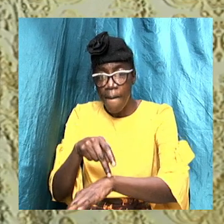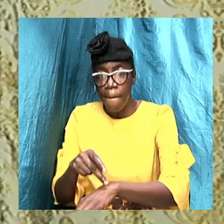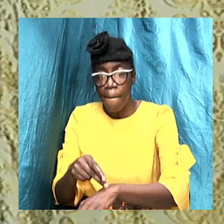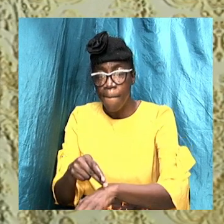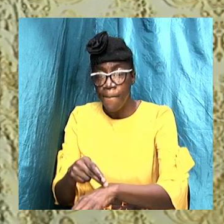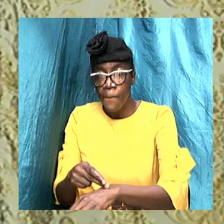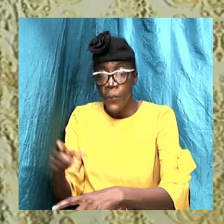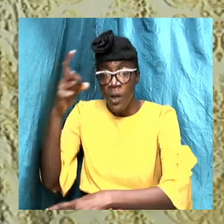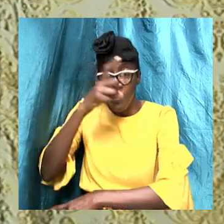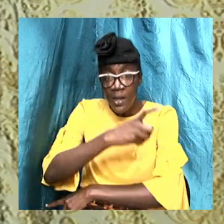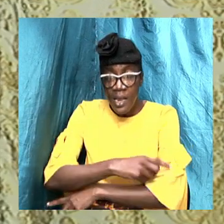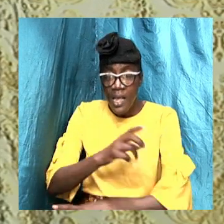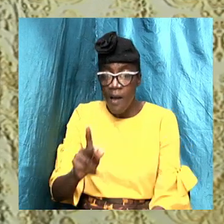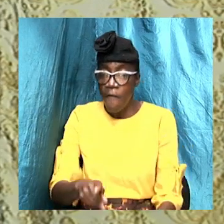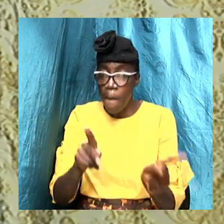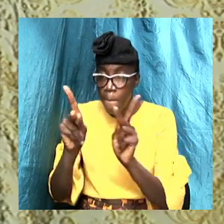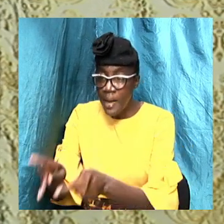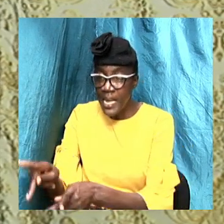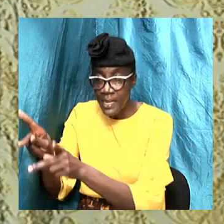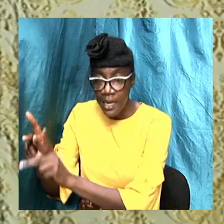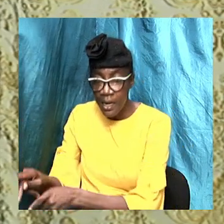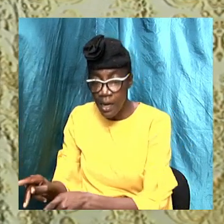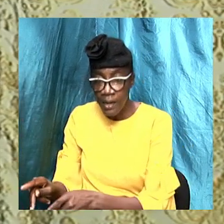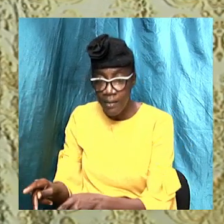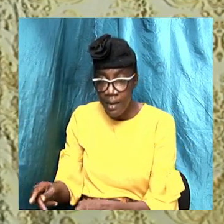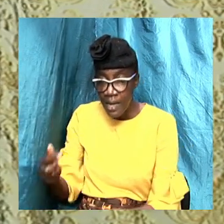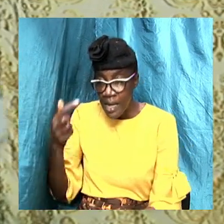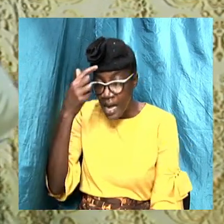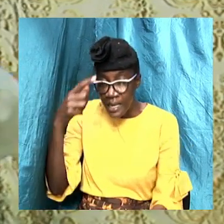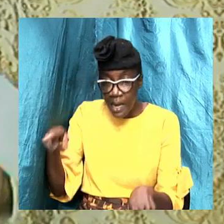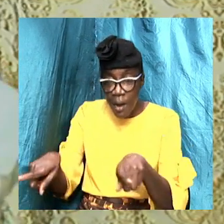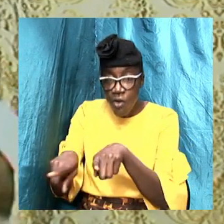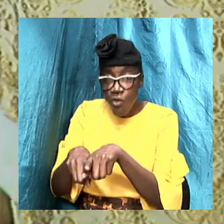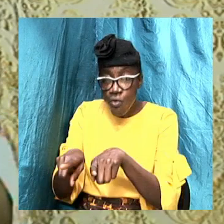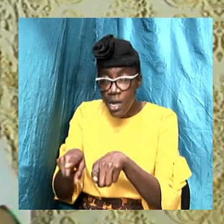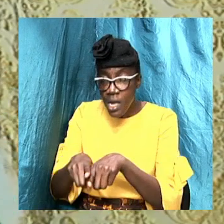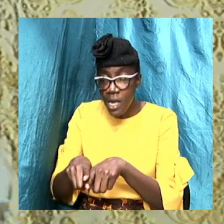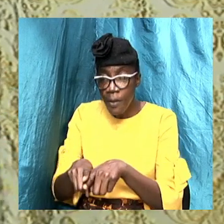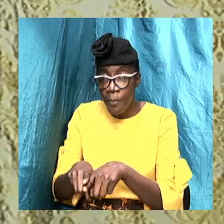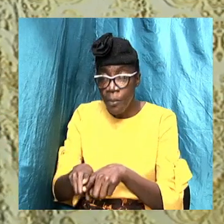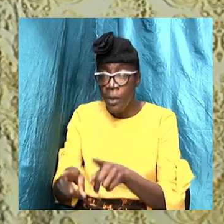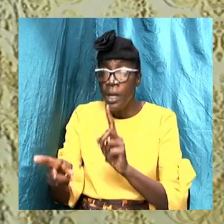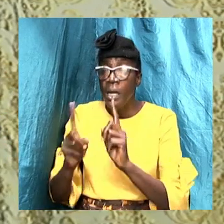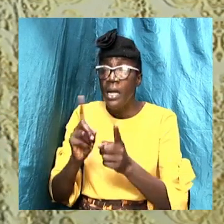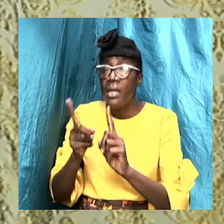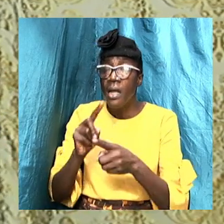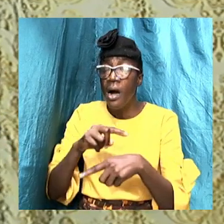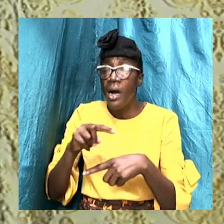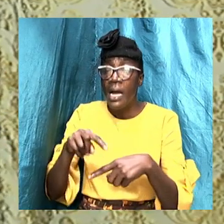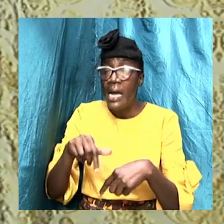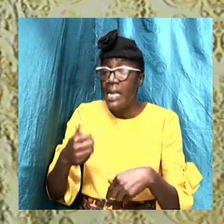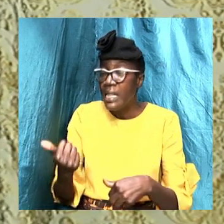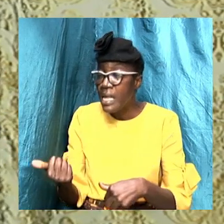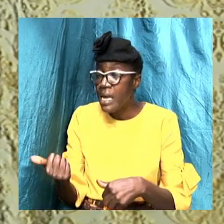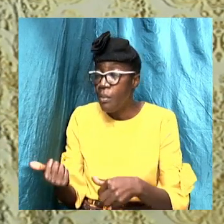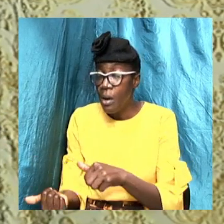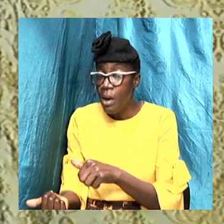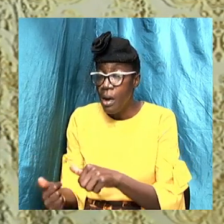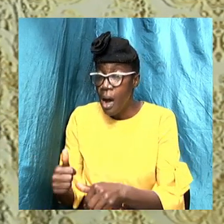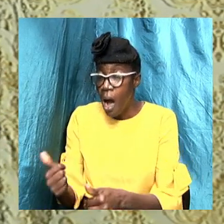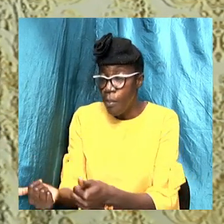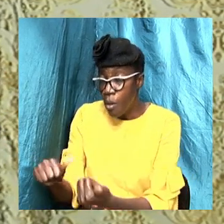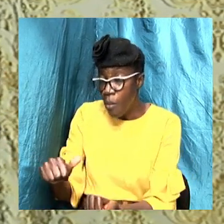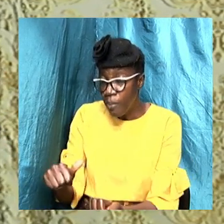under the of Pentecost and they agreed with what Peter said if they mention anything about baptism it must be in accordance